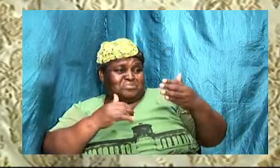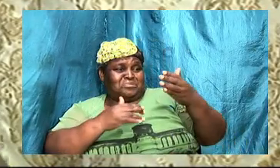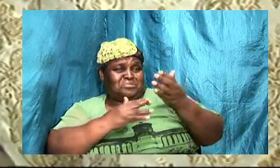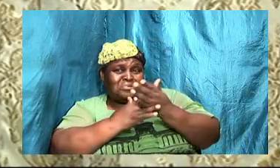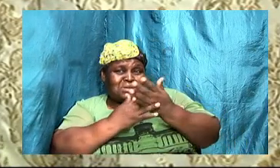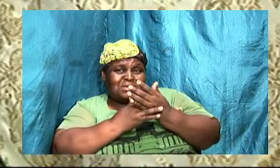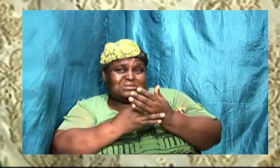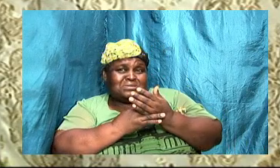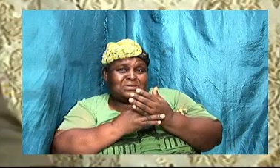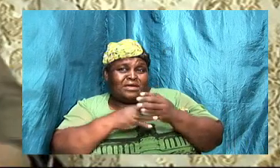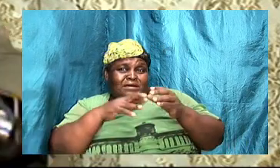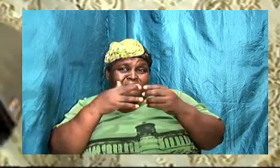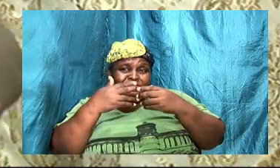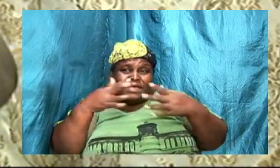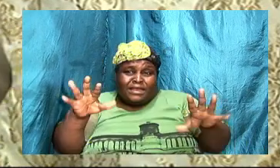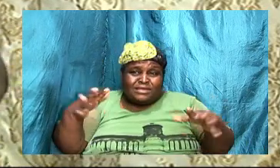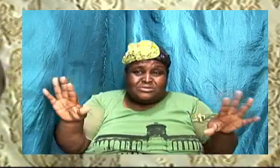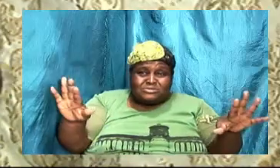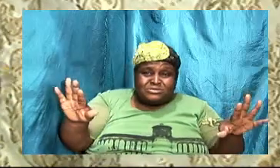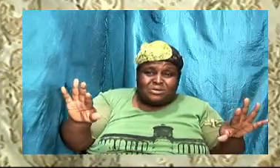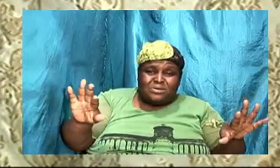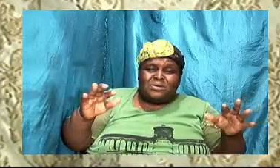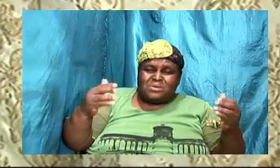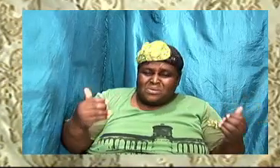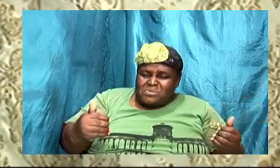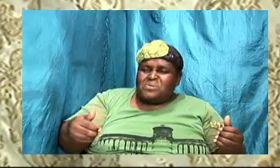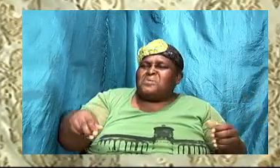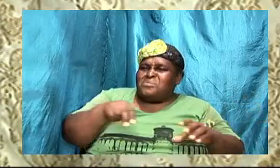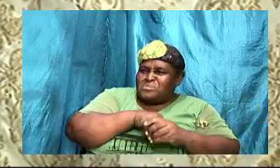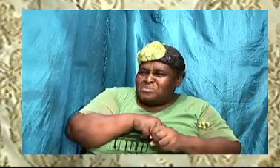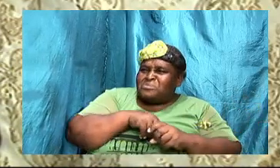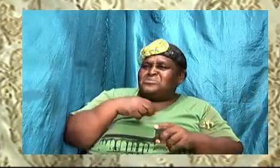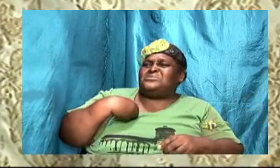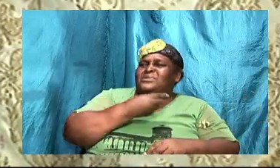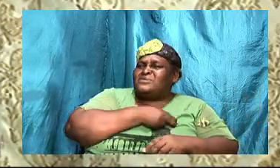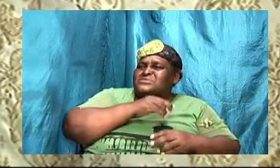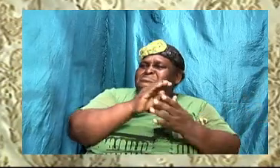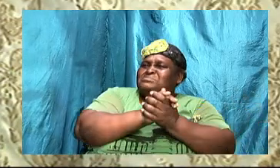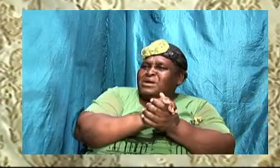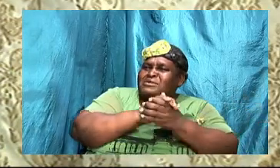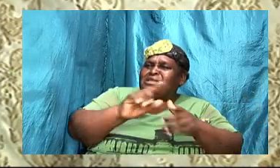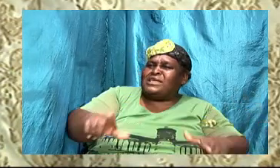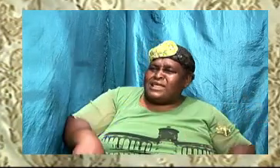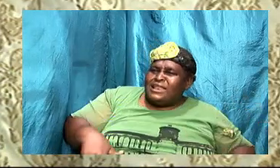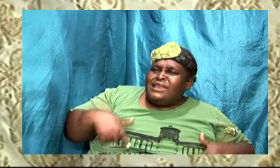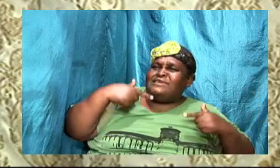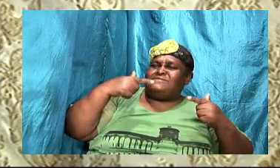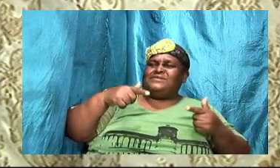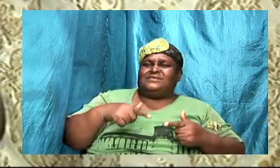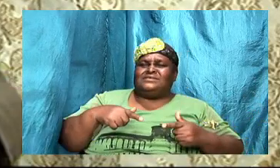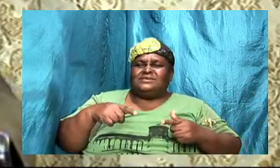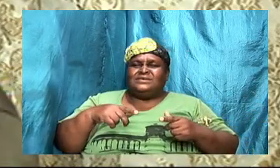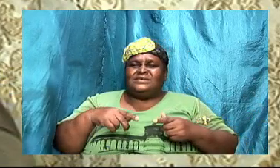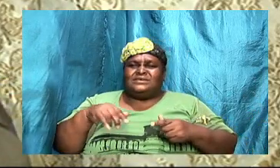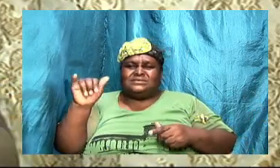just to talk to each other but now that both of us married and live in the same place something changed we get used to each other we